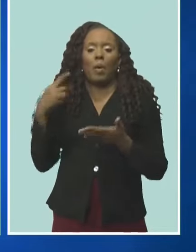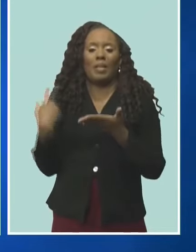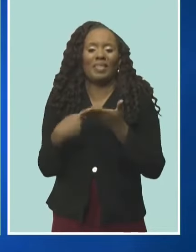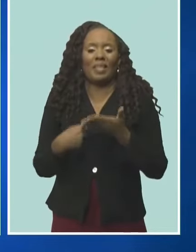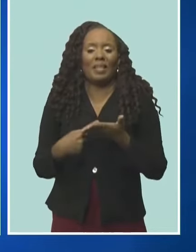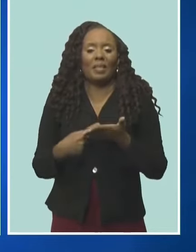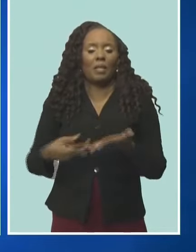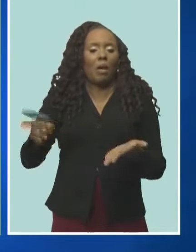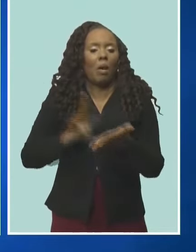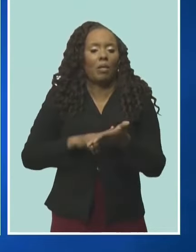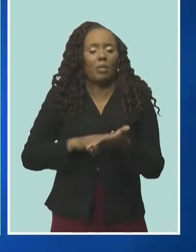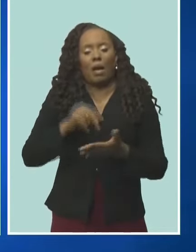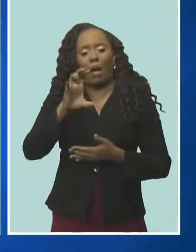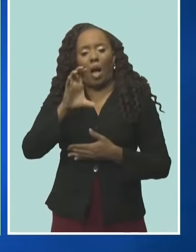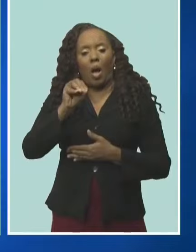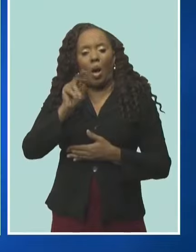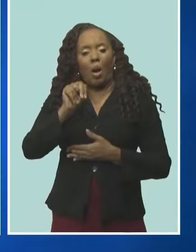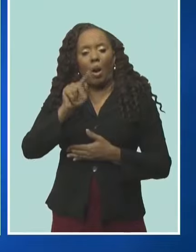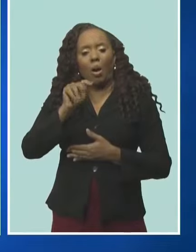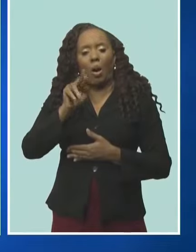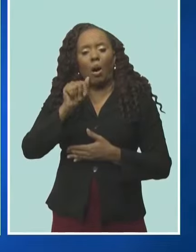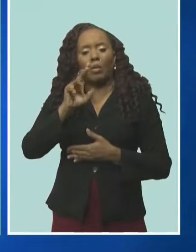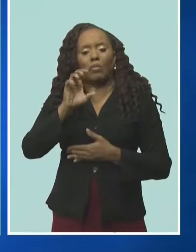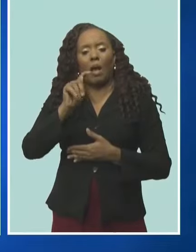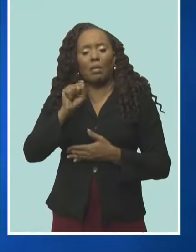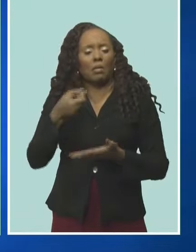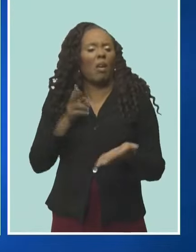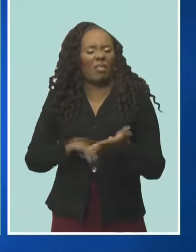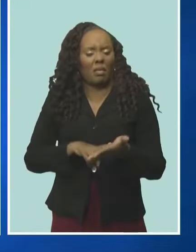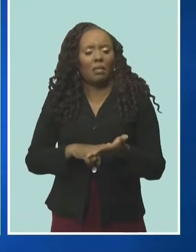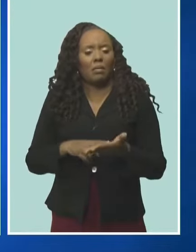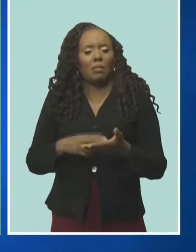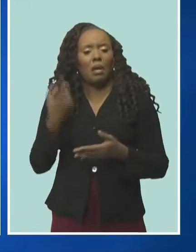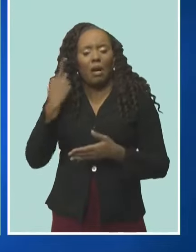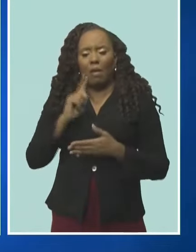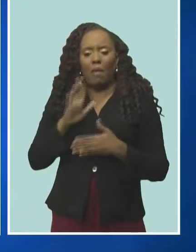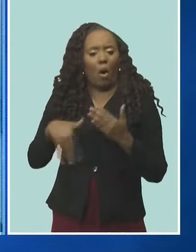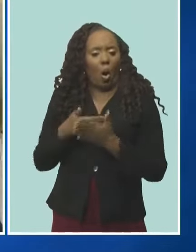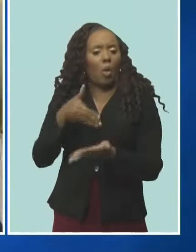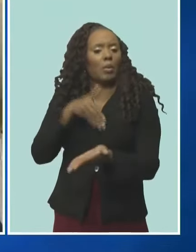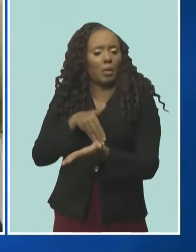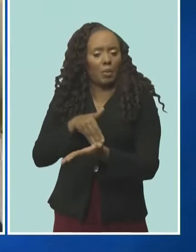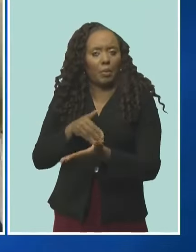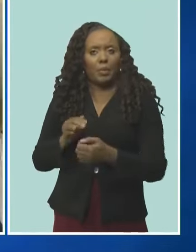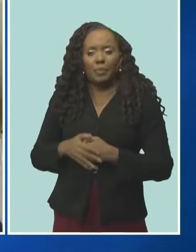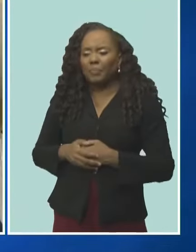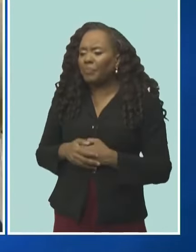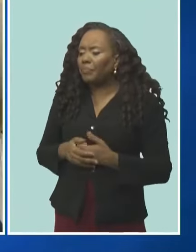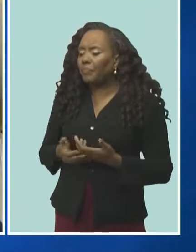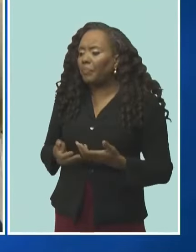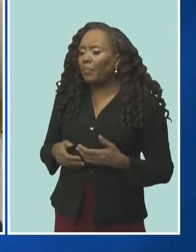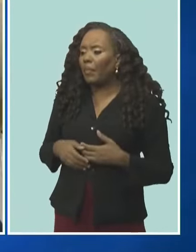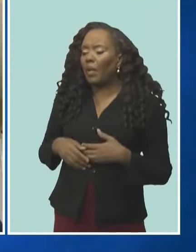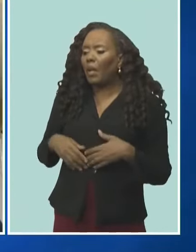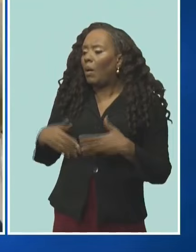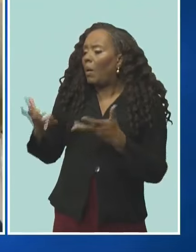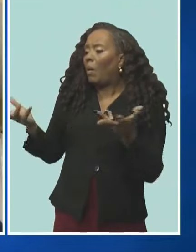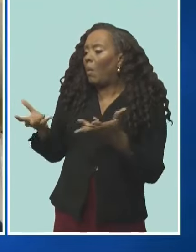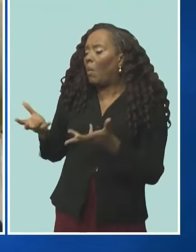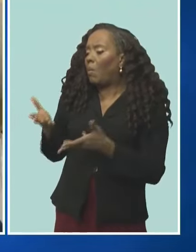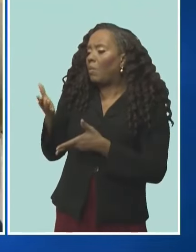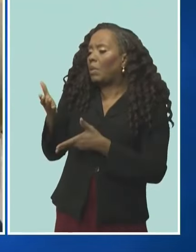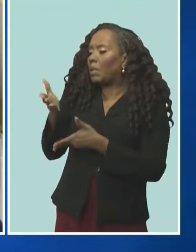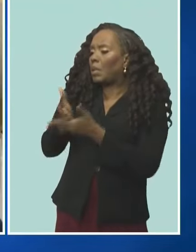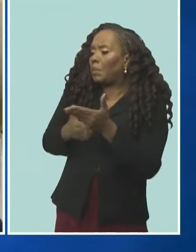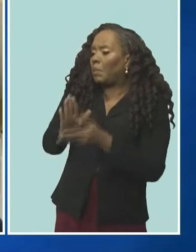for all of the doctors in healthcare institutions. Can you give us some ideas as what are some of your recommendations that BAMP